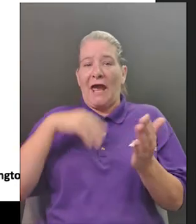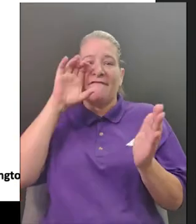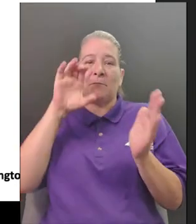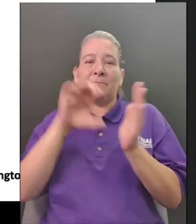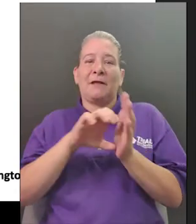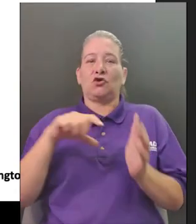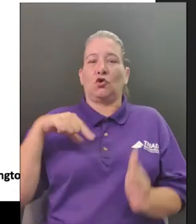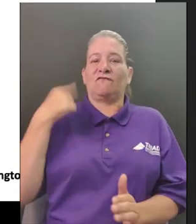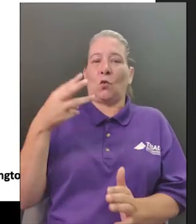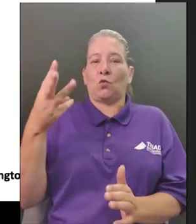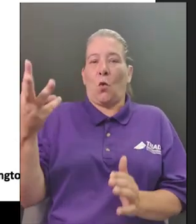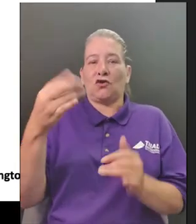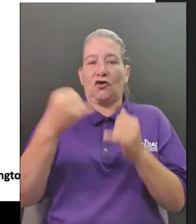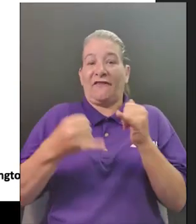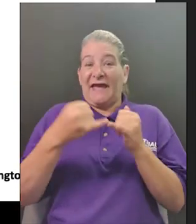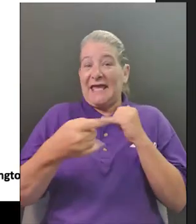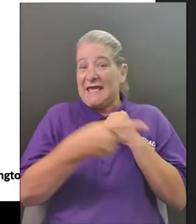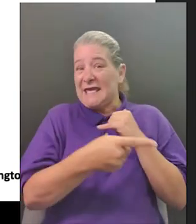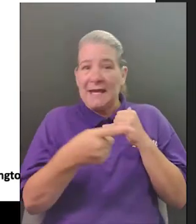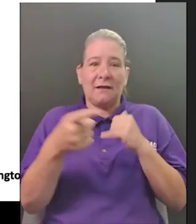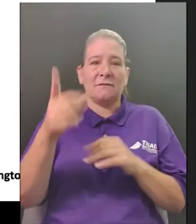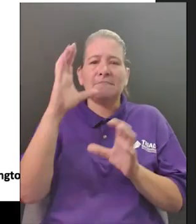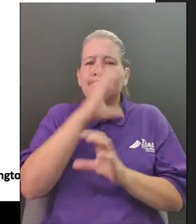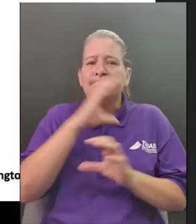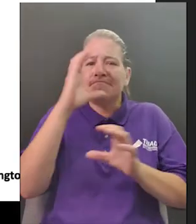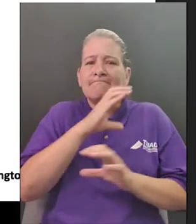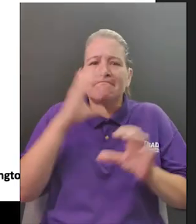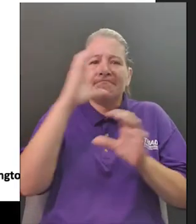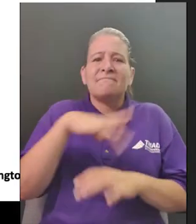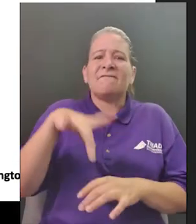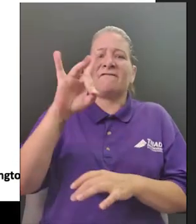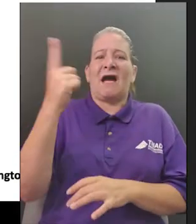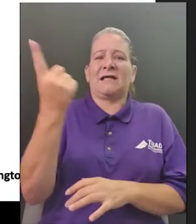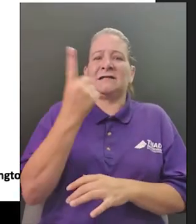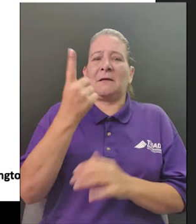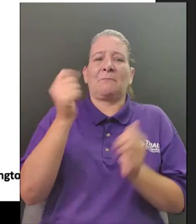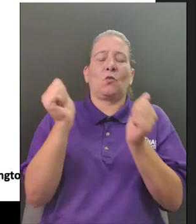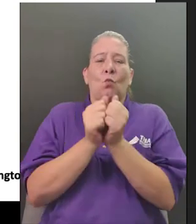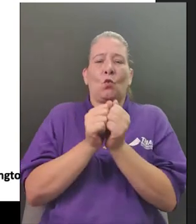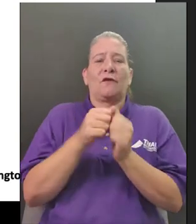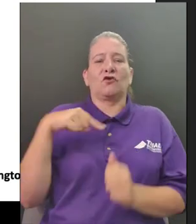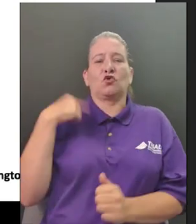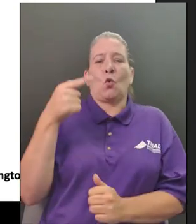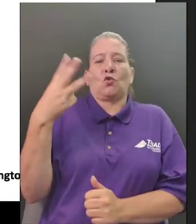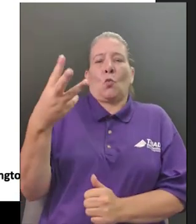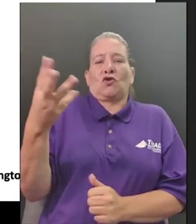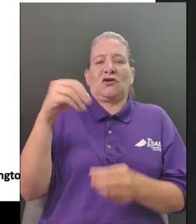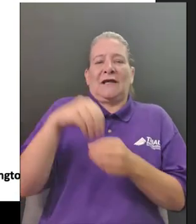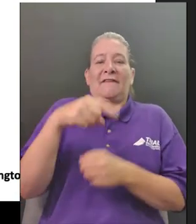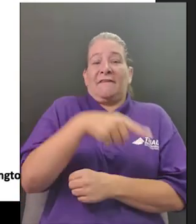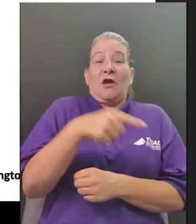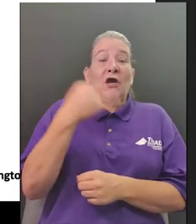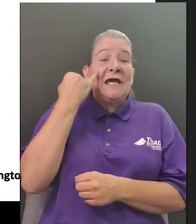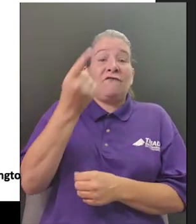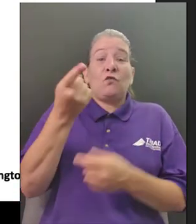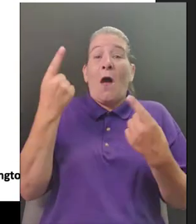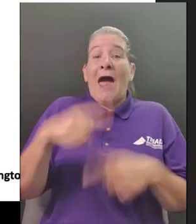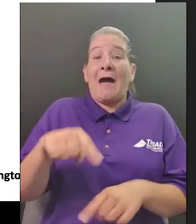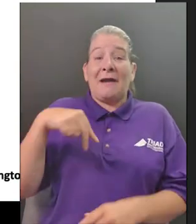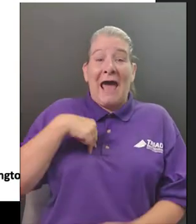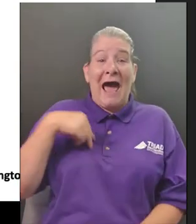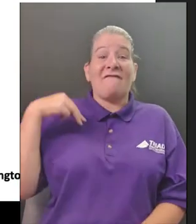pretty important role um during that time now what i want you to find relates to